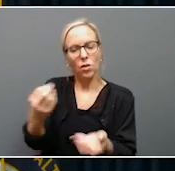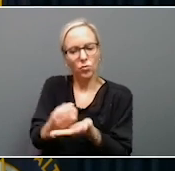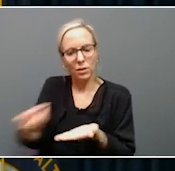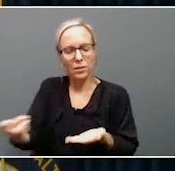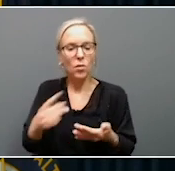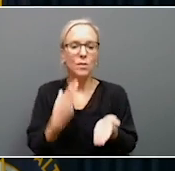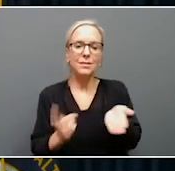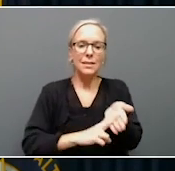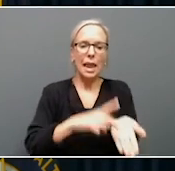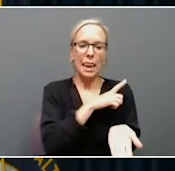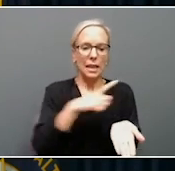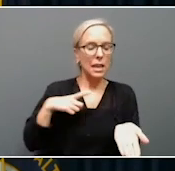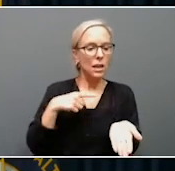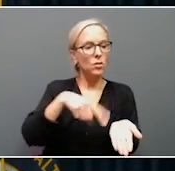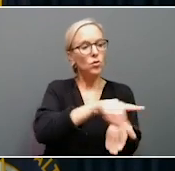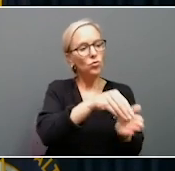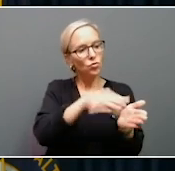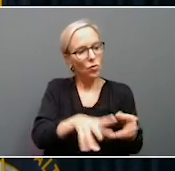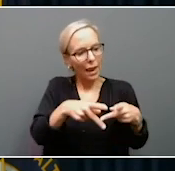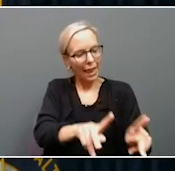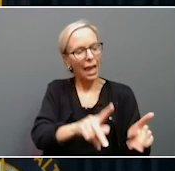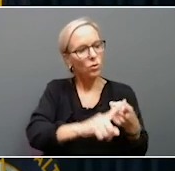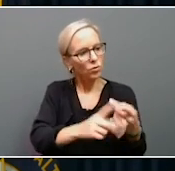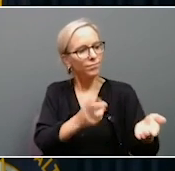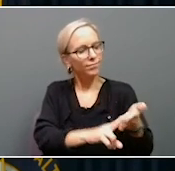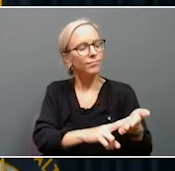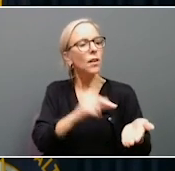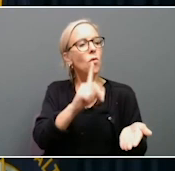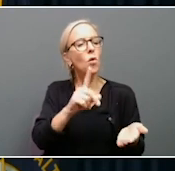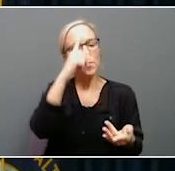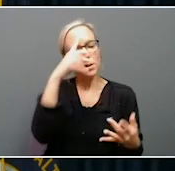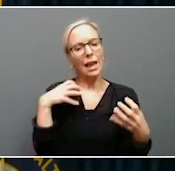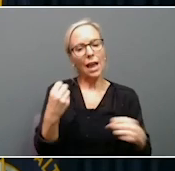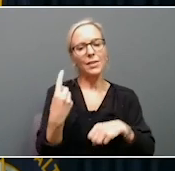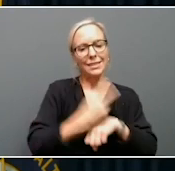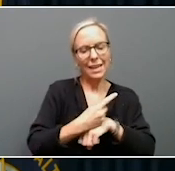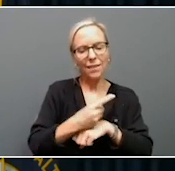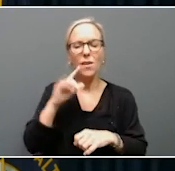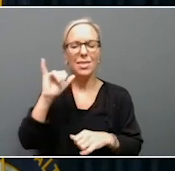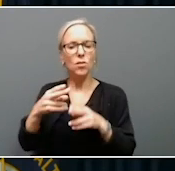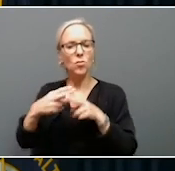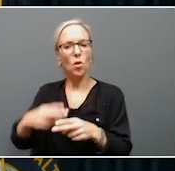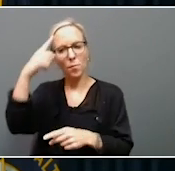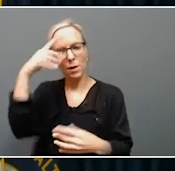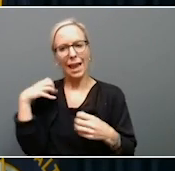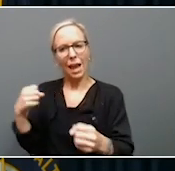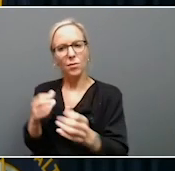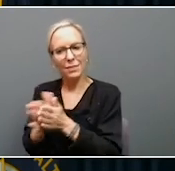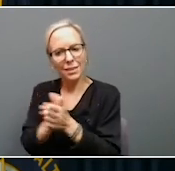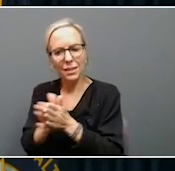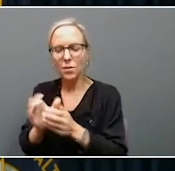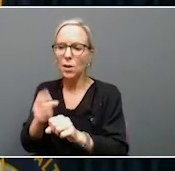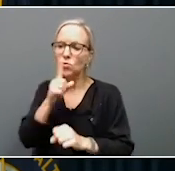to take mental health days, and our lieutenant governor has worked so hard through the Student Mental Health Initiative to make sure we're listening to the students